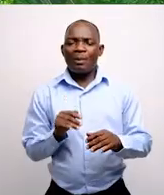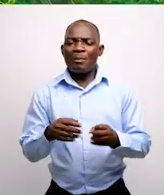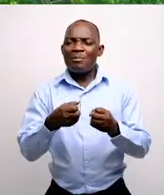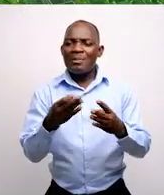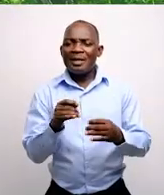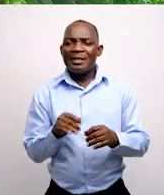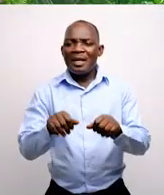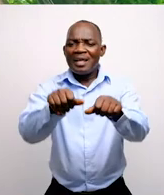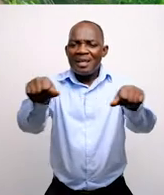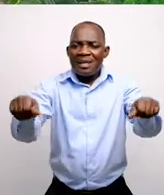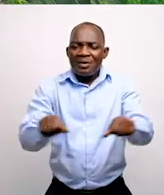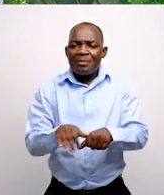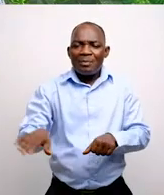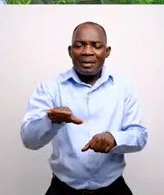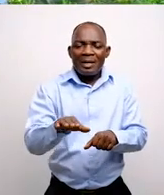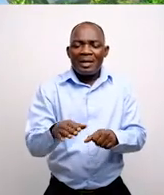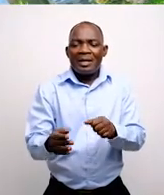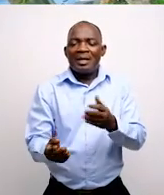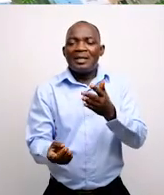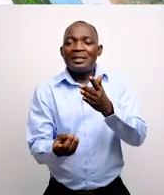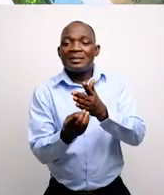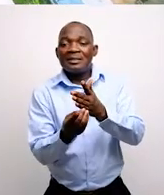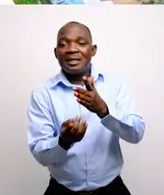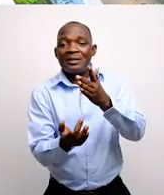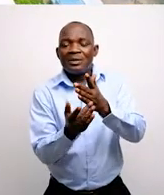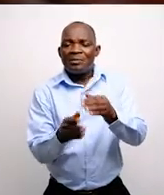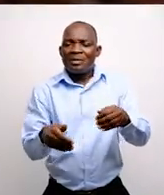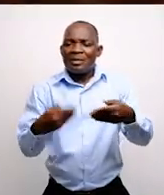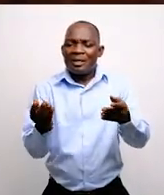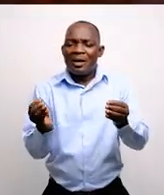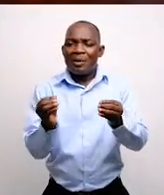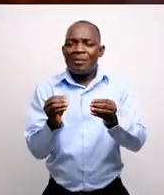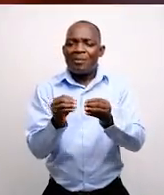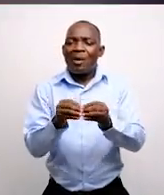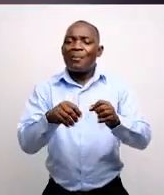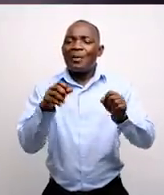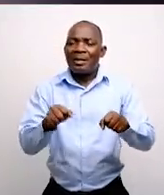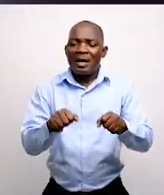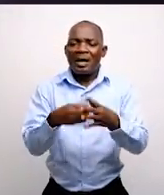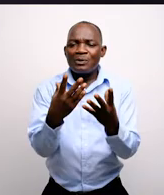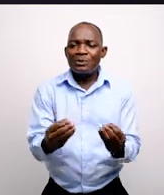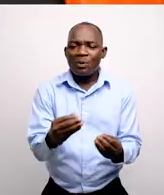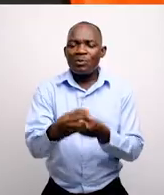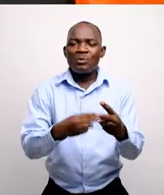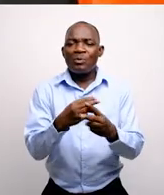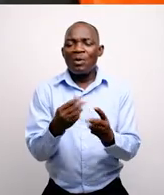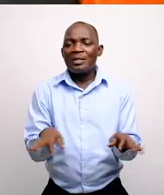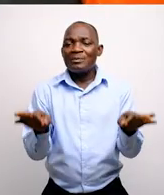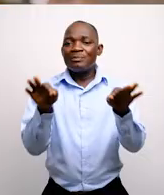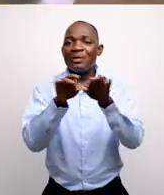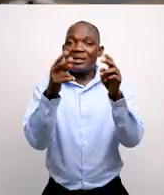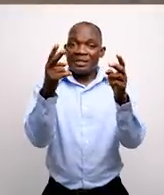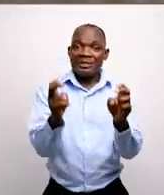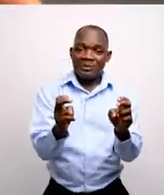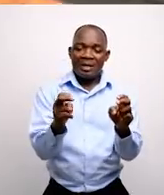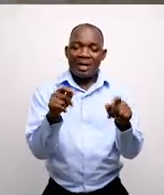Across many sectors, digital technology has offered unmatched potential in solving the world's